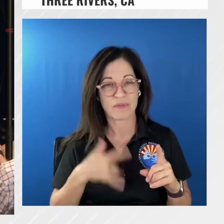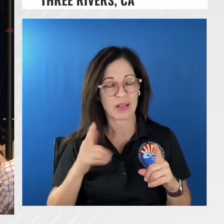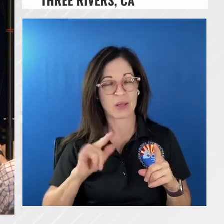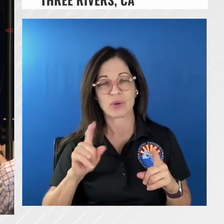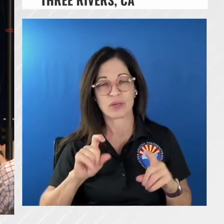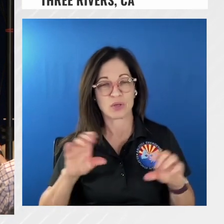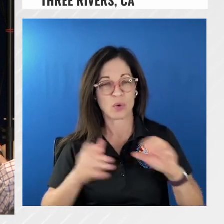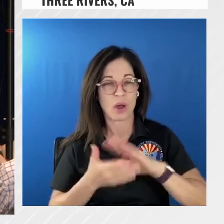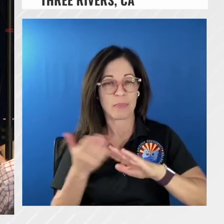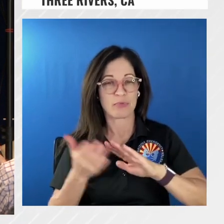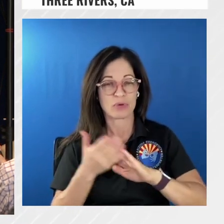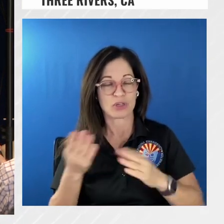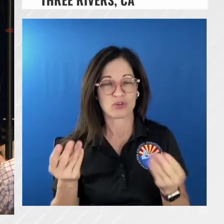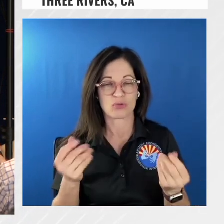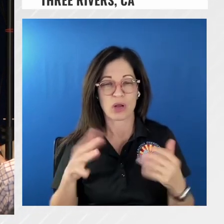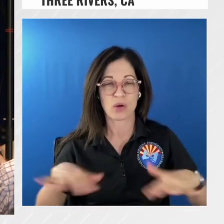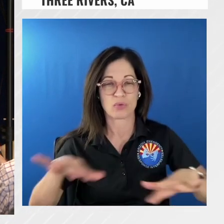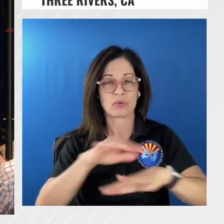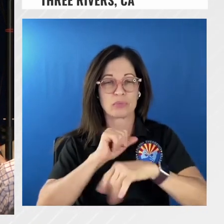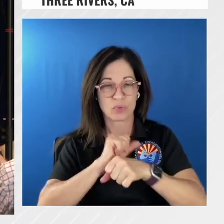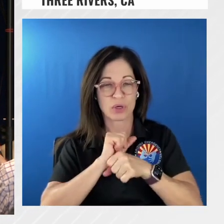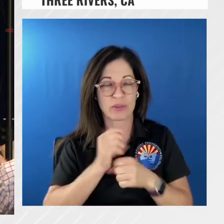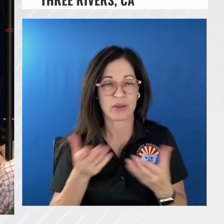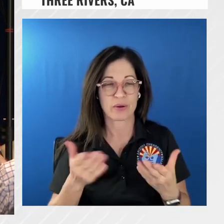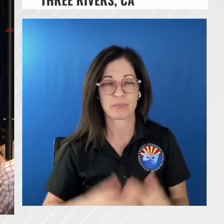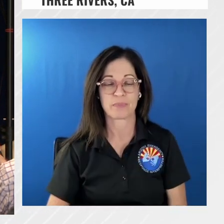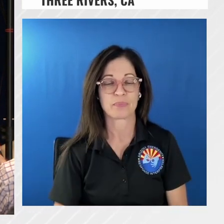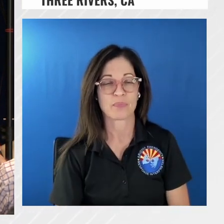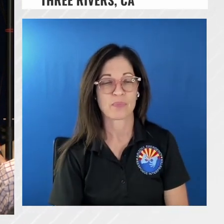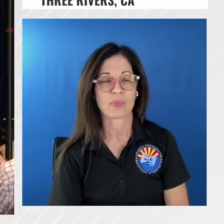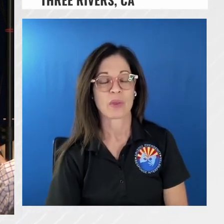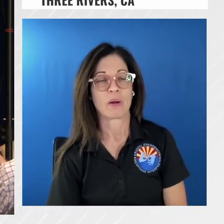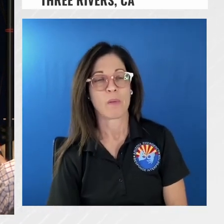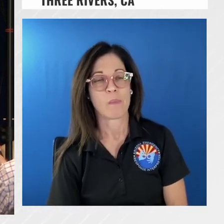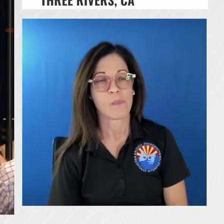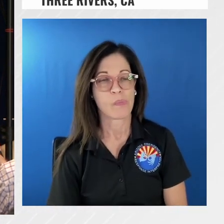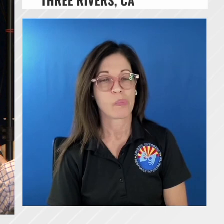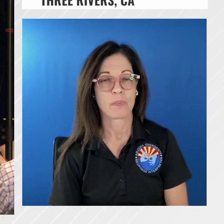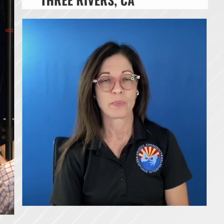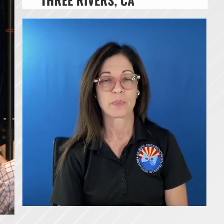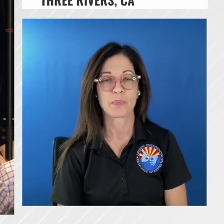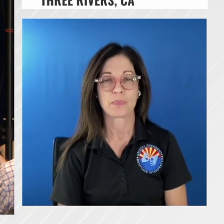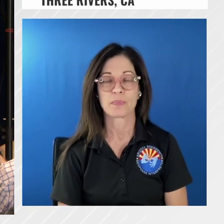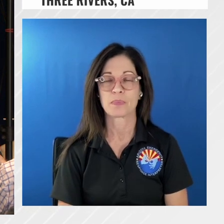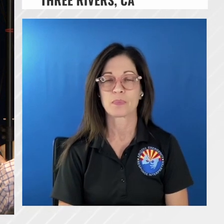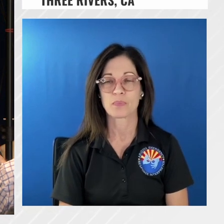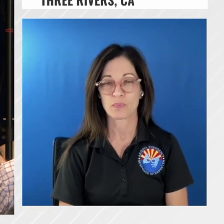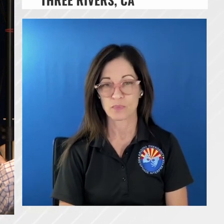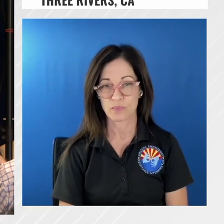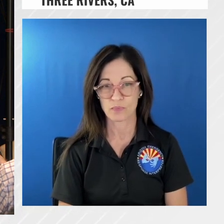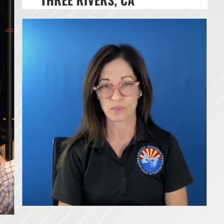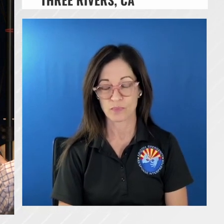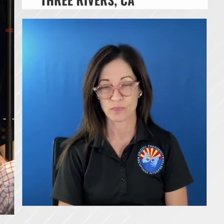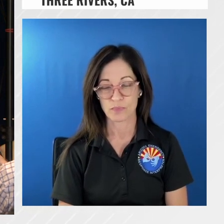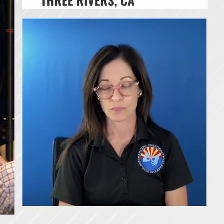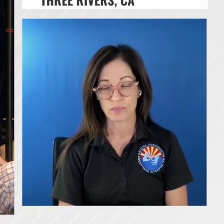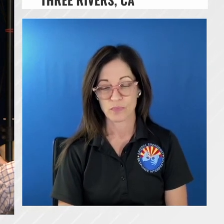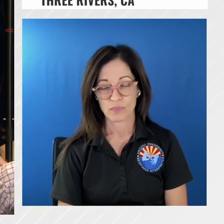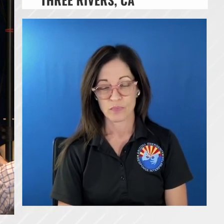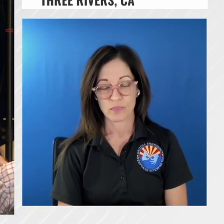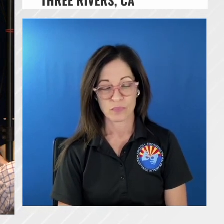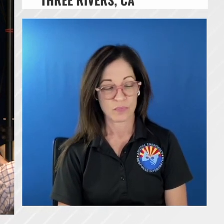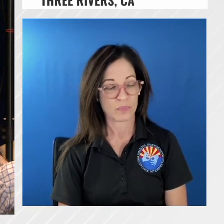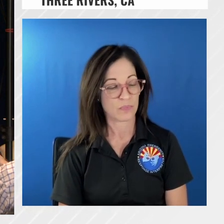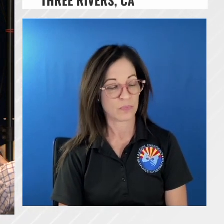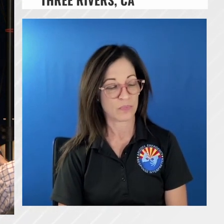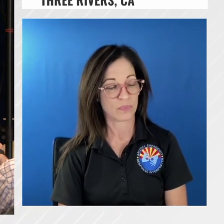so it's basically